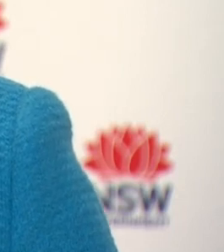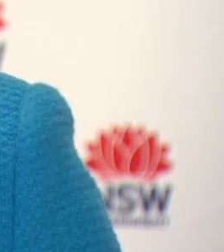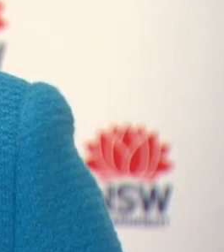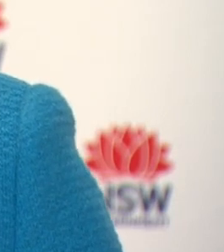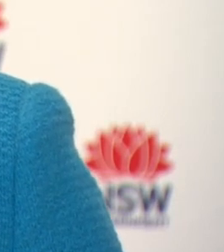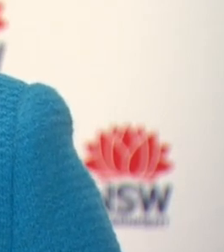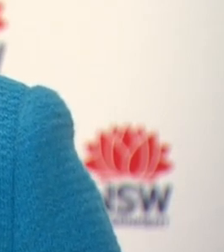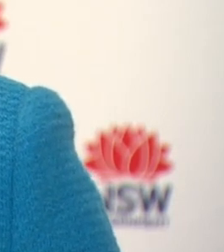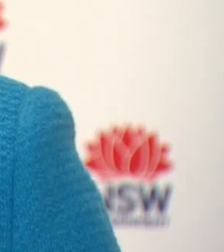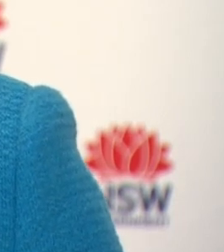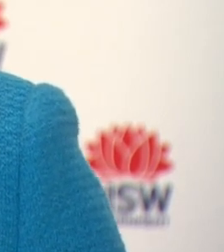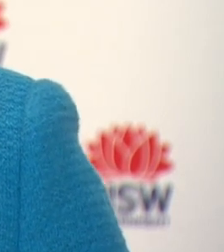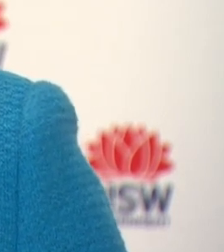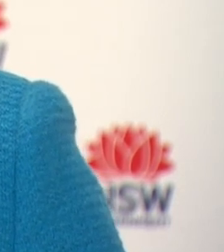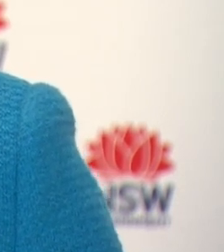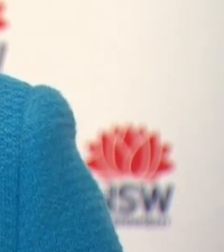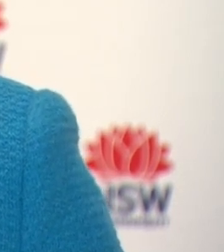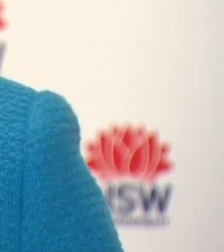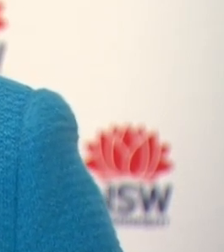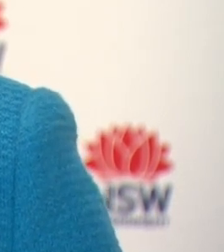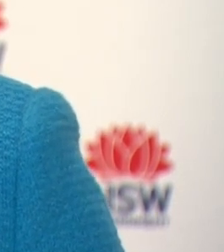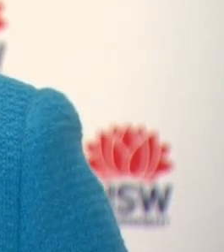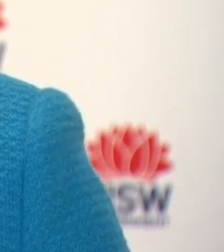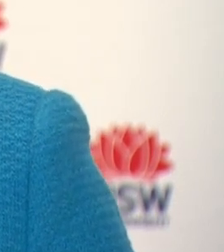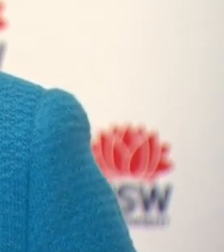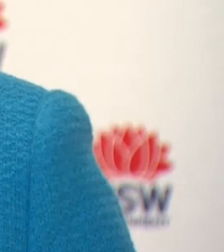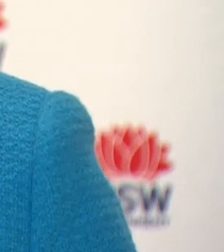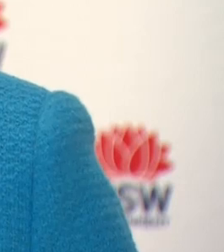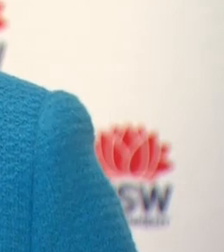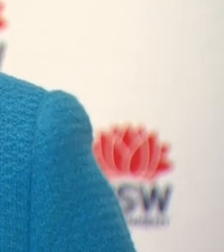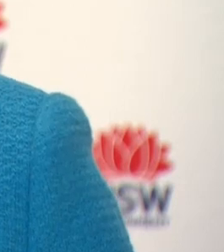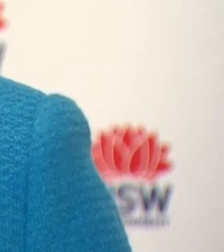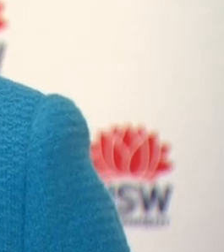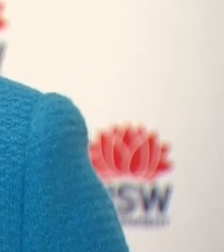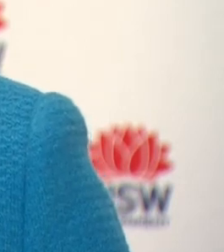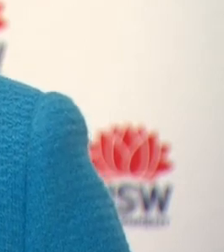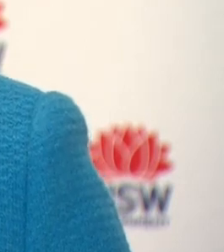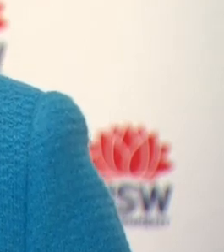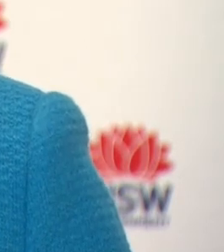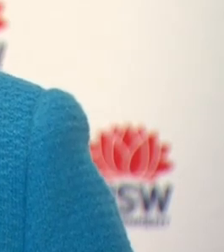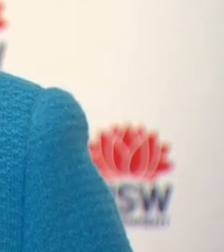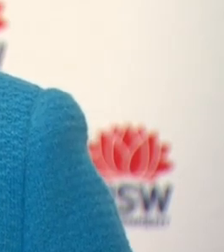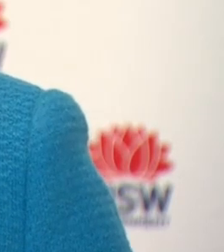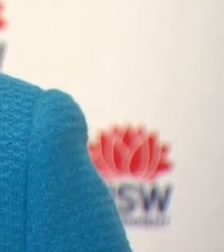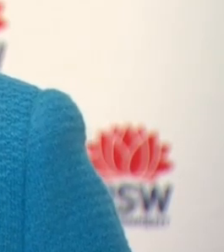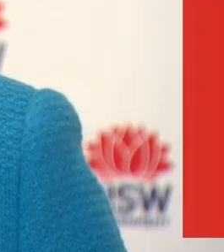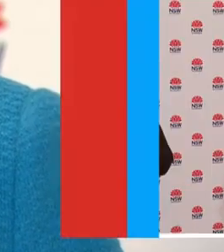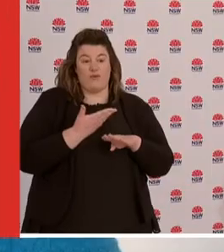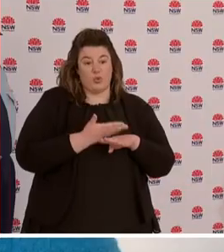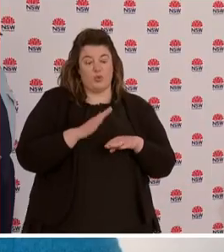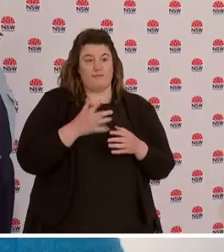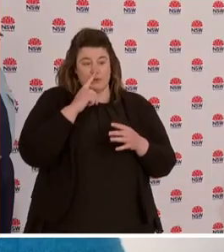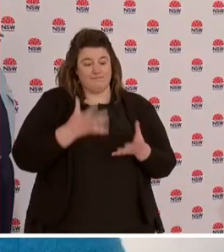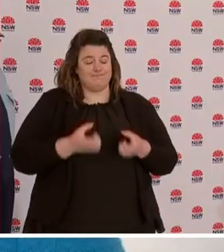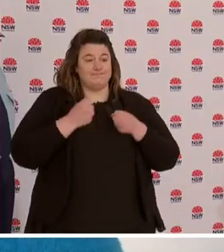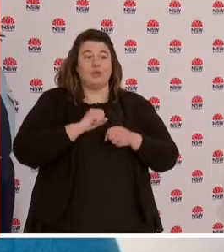forward and got tested. New South Wales recorded 141 cases of community transmission in that 24-hour